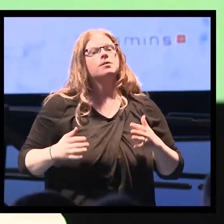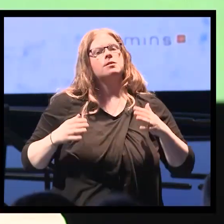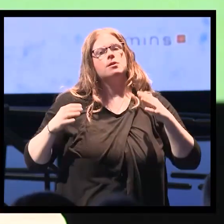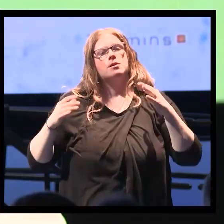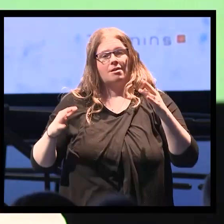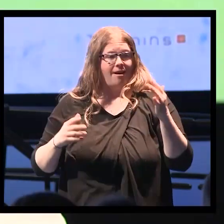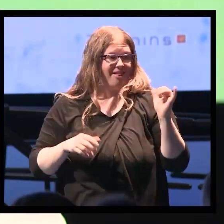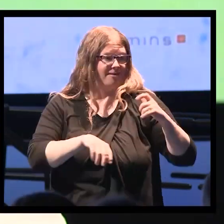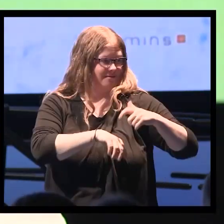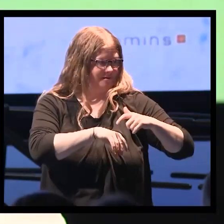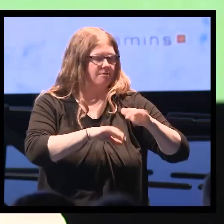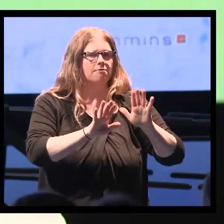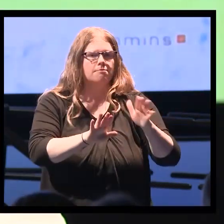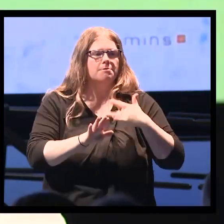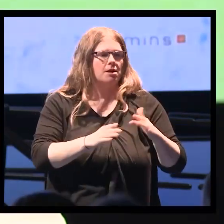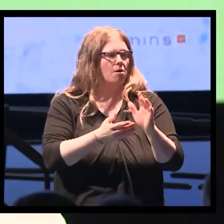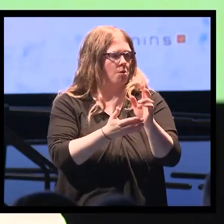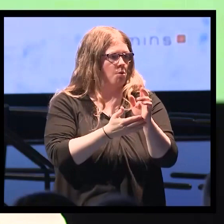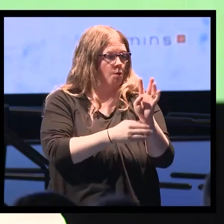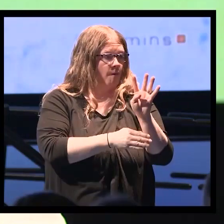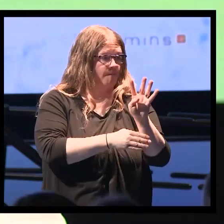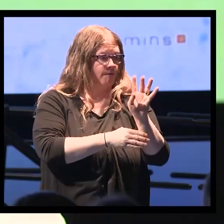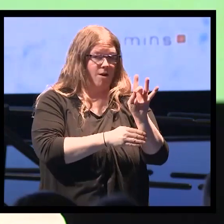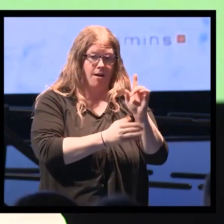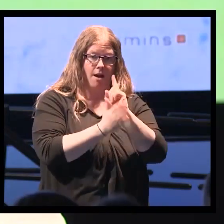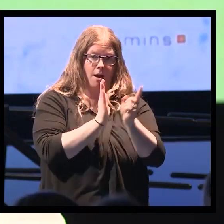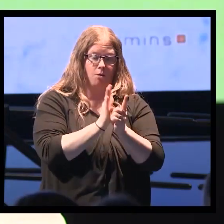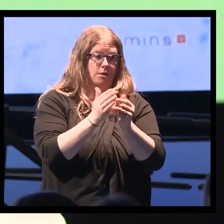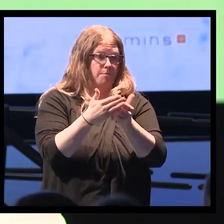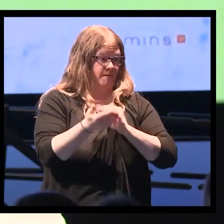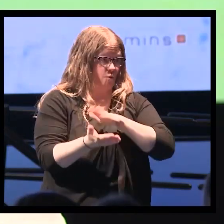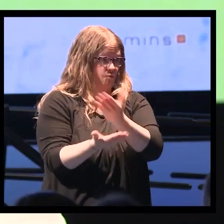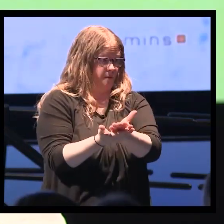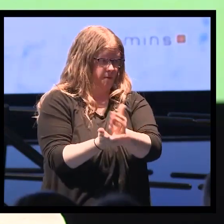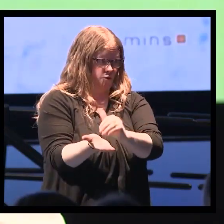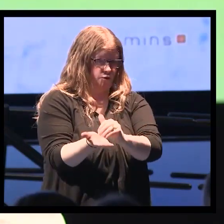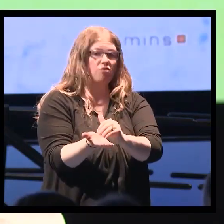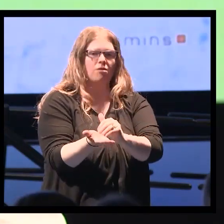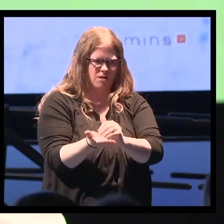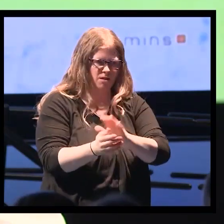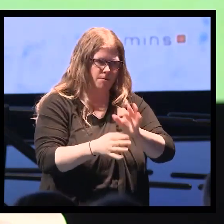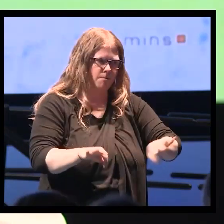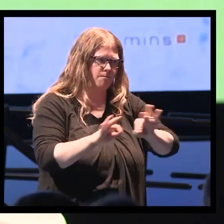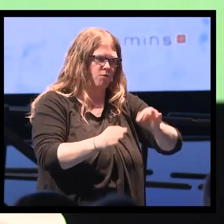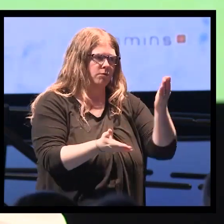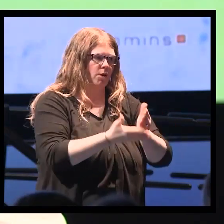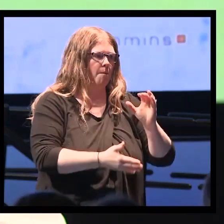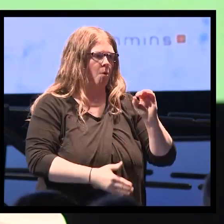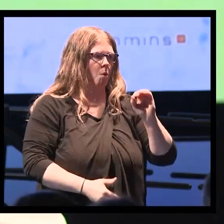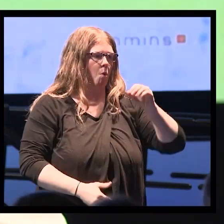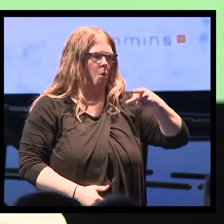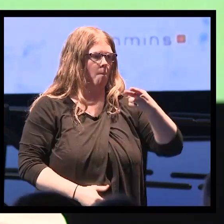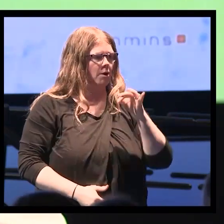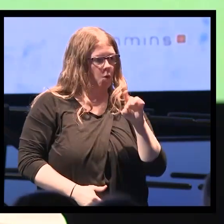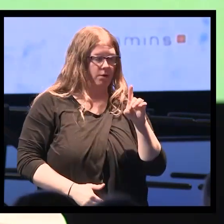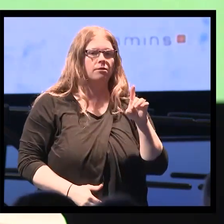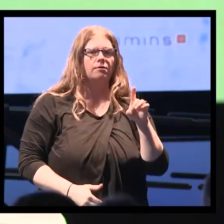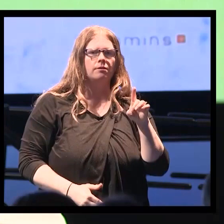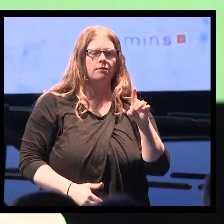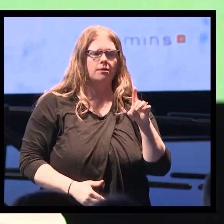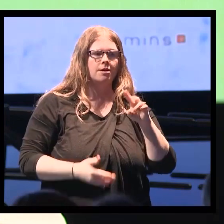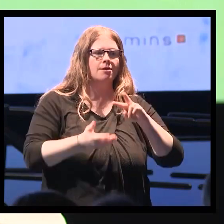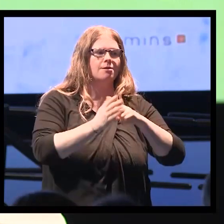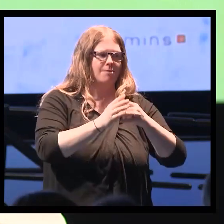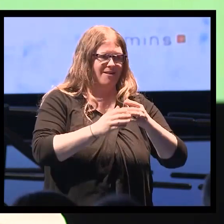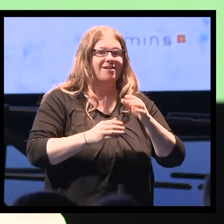the old days to stop their opiates some 48 hours before the doctor arrived. Within hours, this will trigger an opiate withdrawal